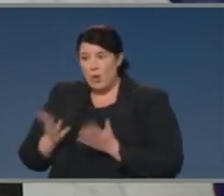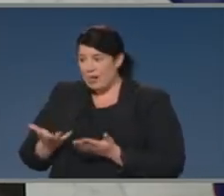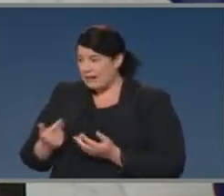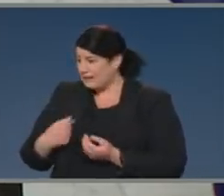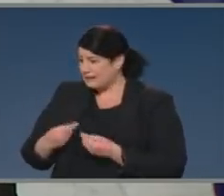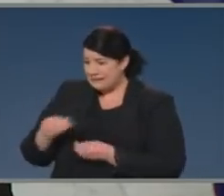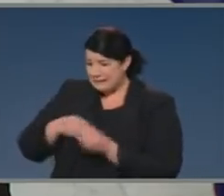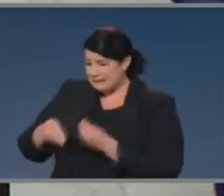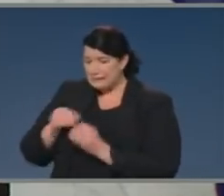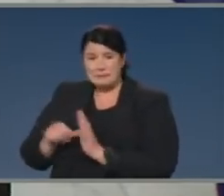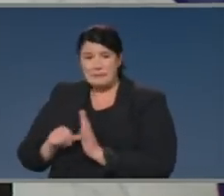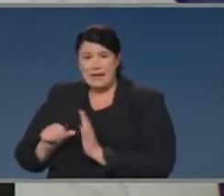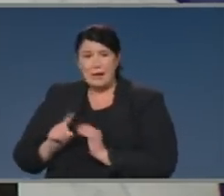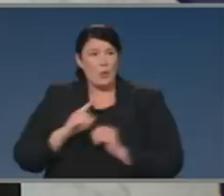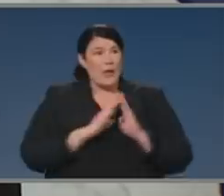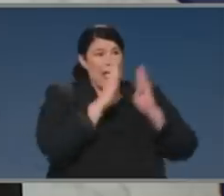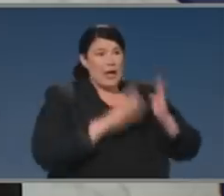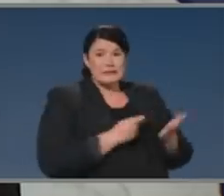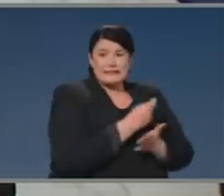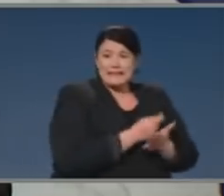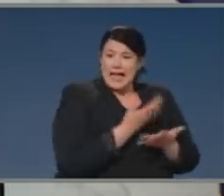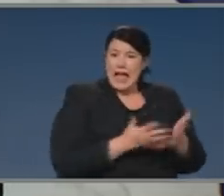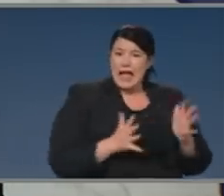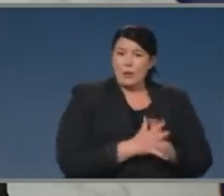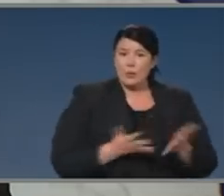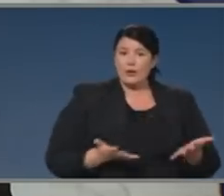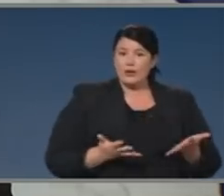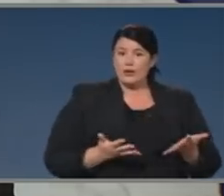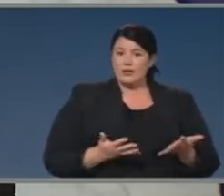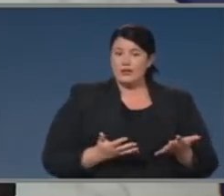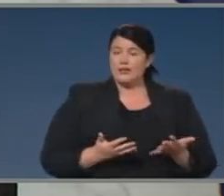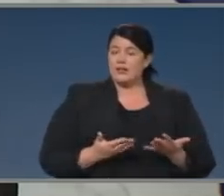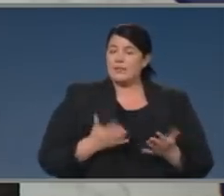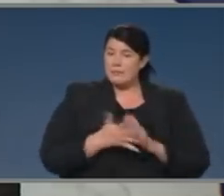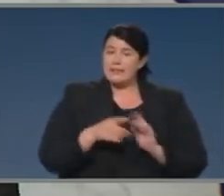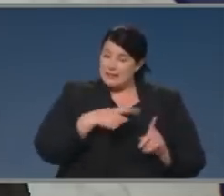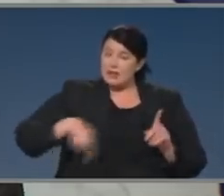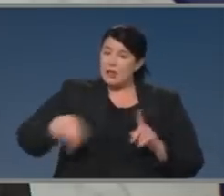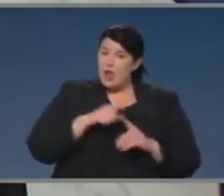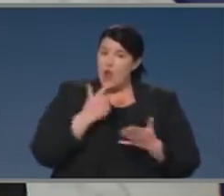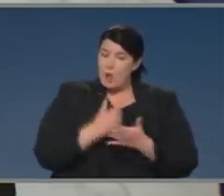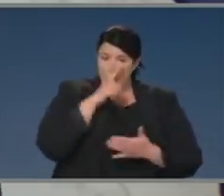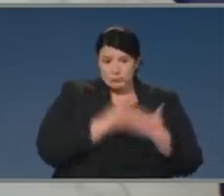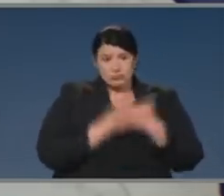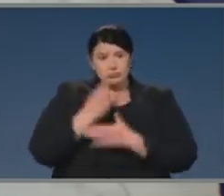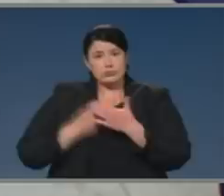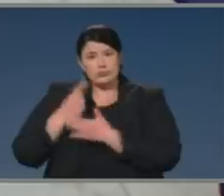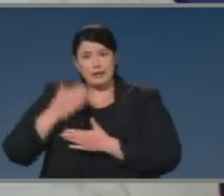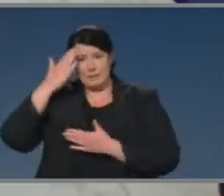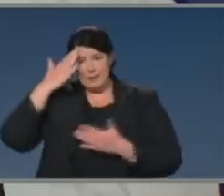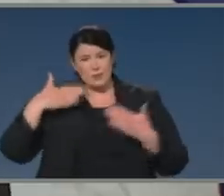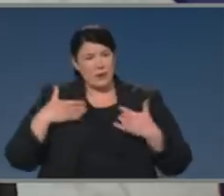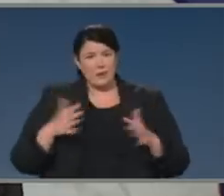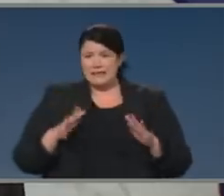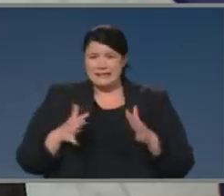All of these pressures which come with the pandemic have created specific mental health challenges. Everyone here will